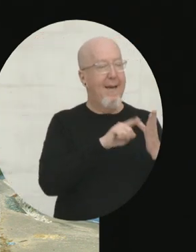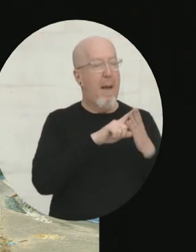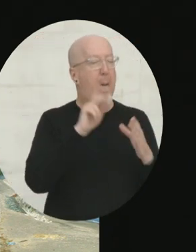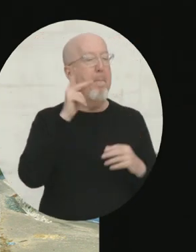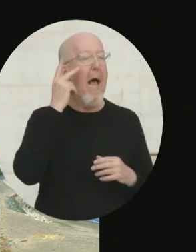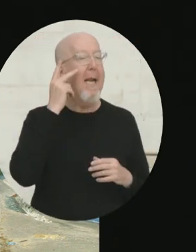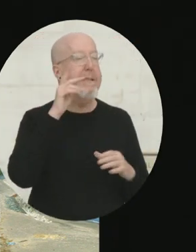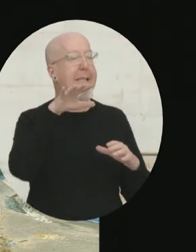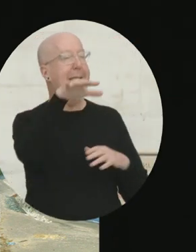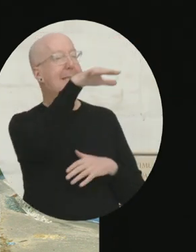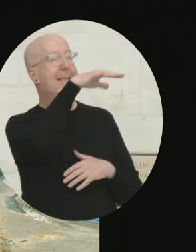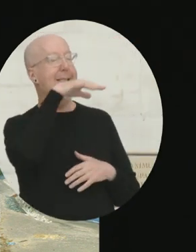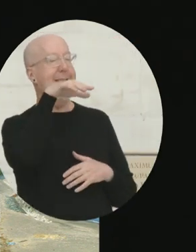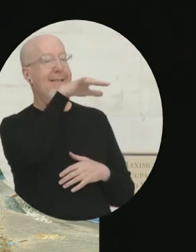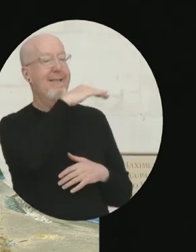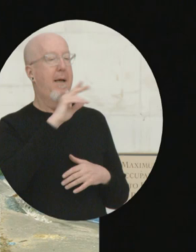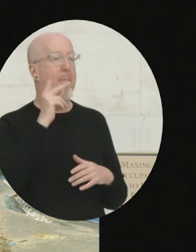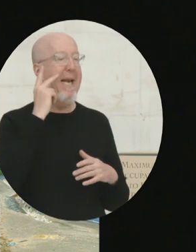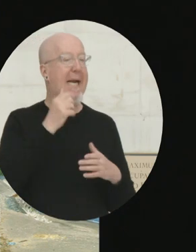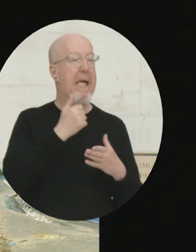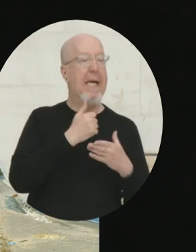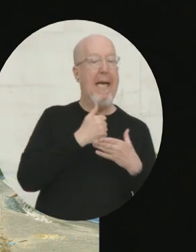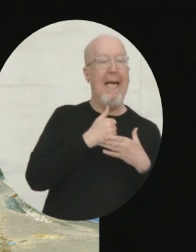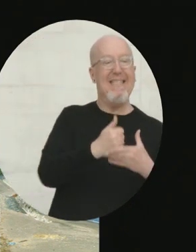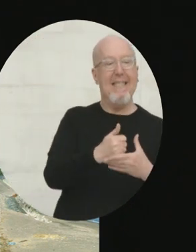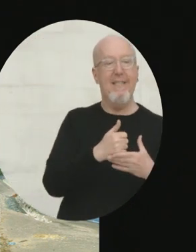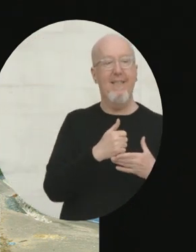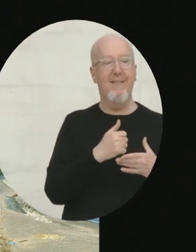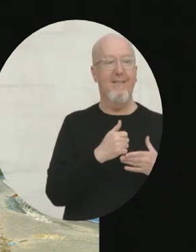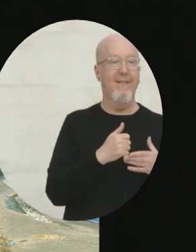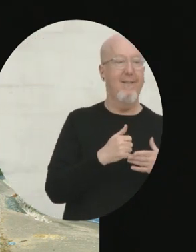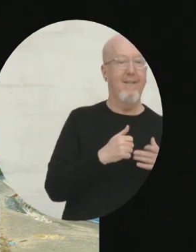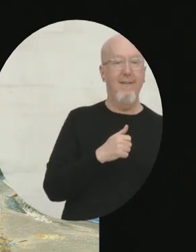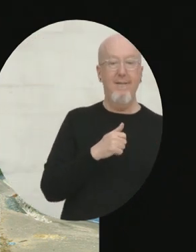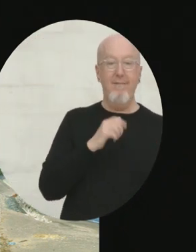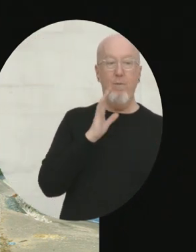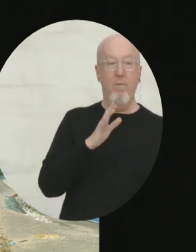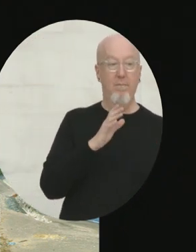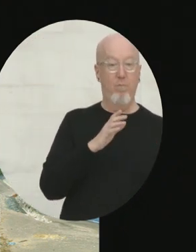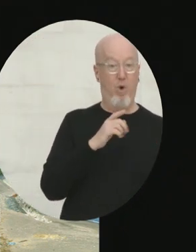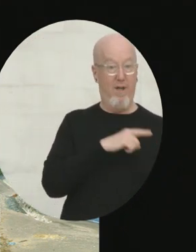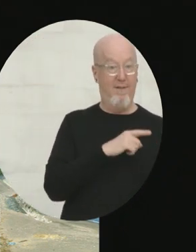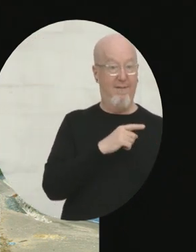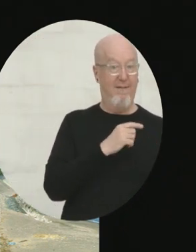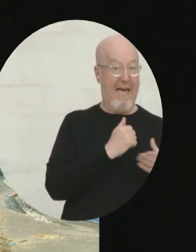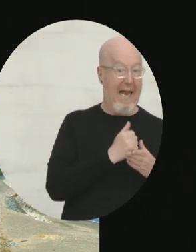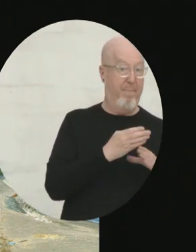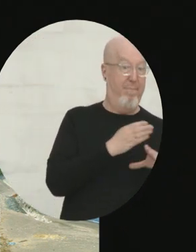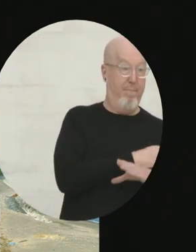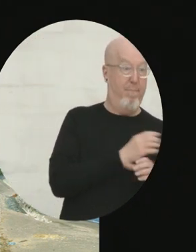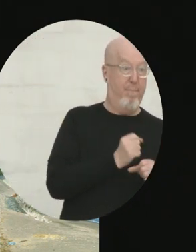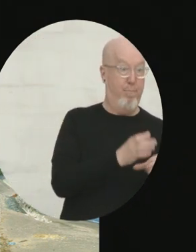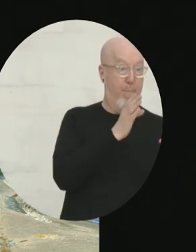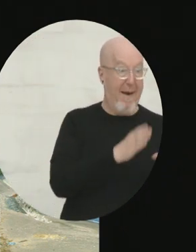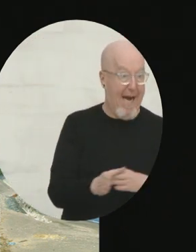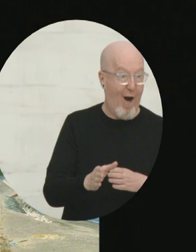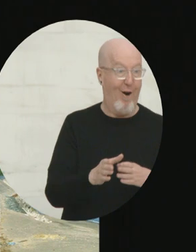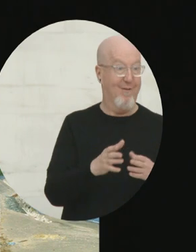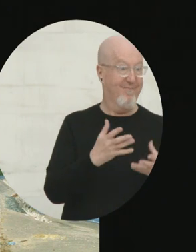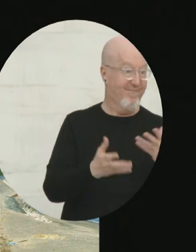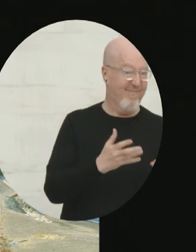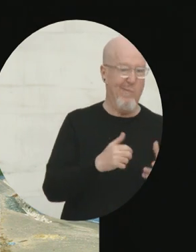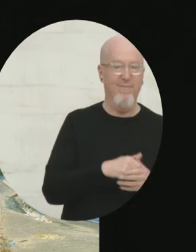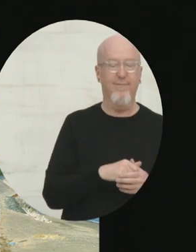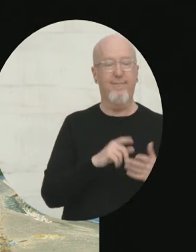political assistance, for example, from a certain party and power, make a difference in preparation and more spending beforehand.